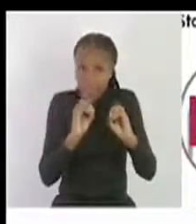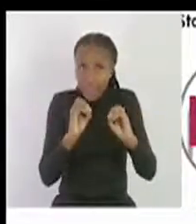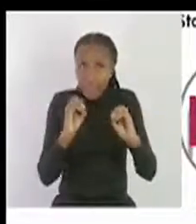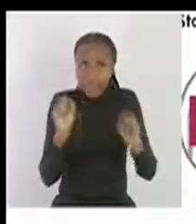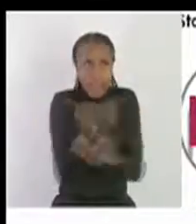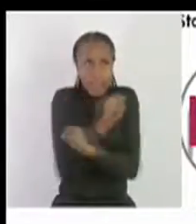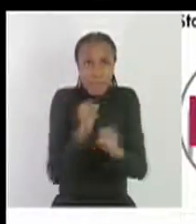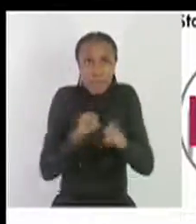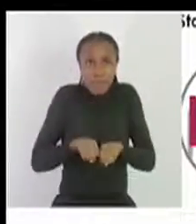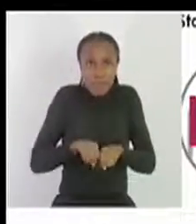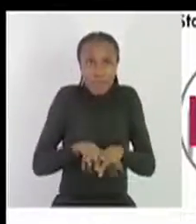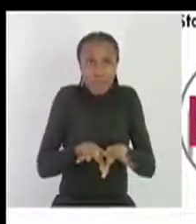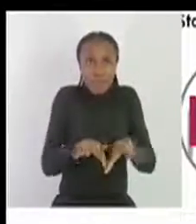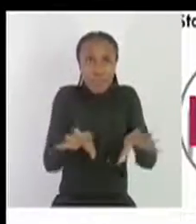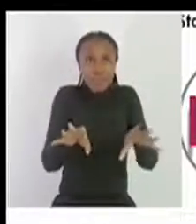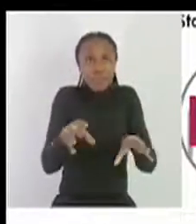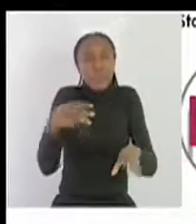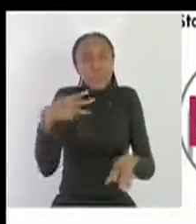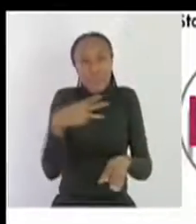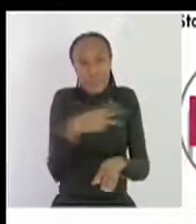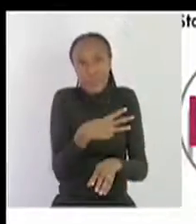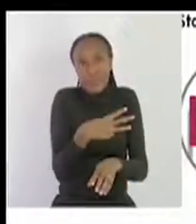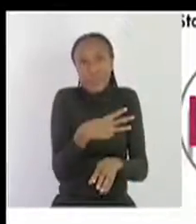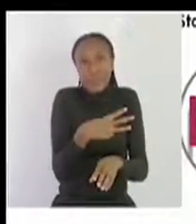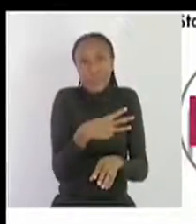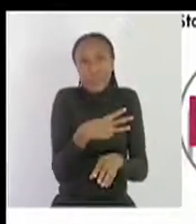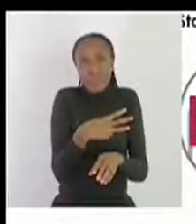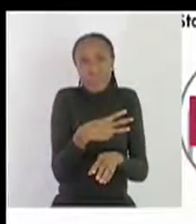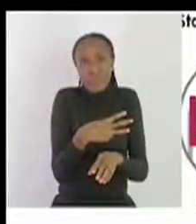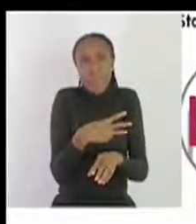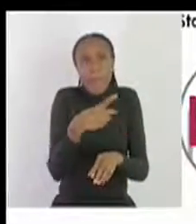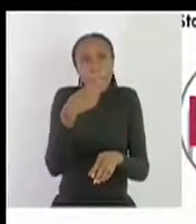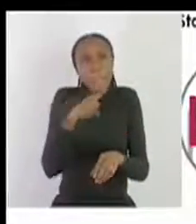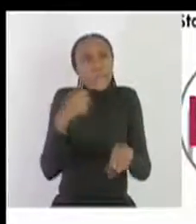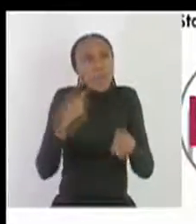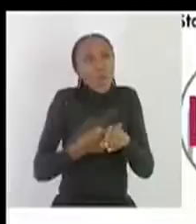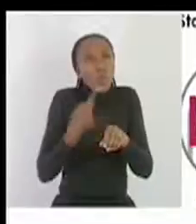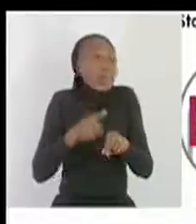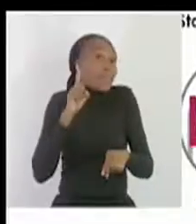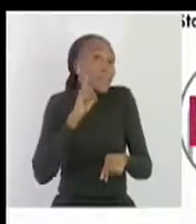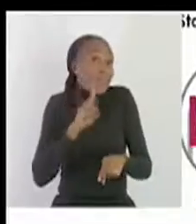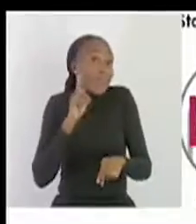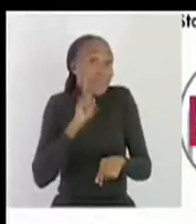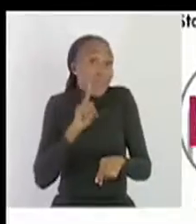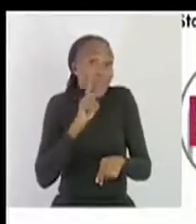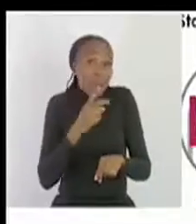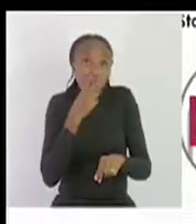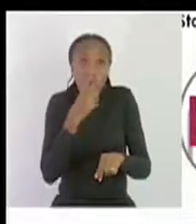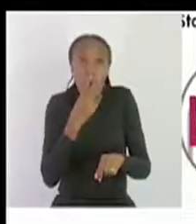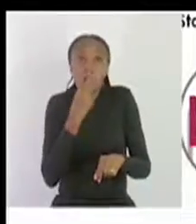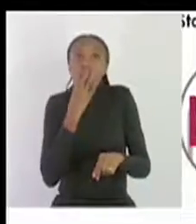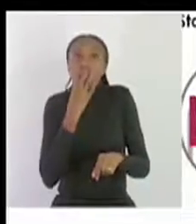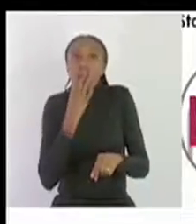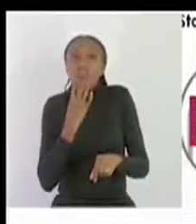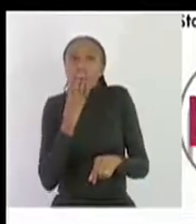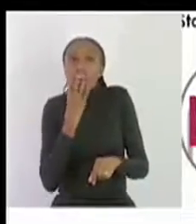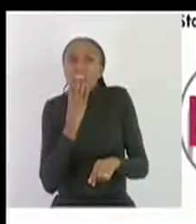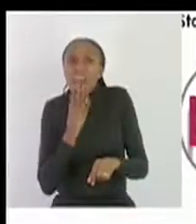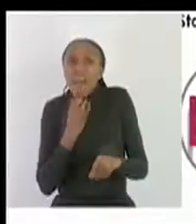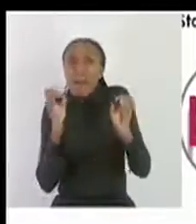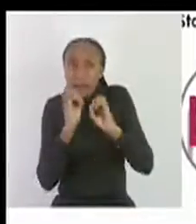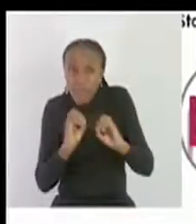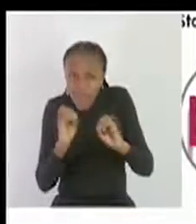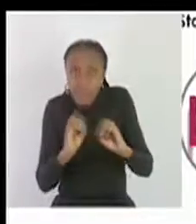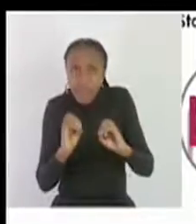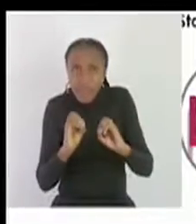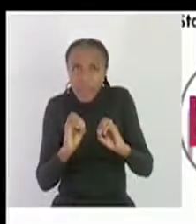virus however we are one that make sure that you don't have an open cut on your lips or to say you don't have a wound on your lips